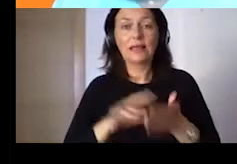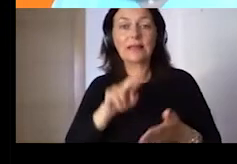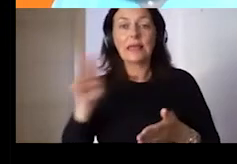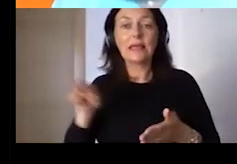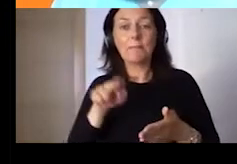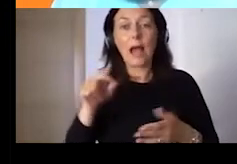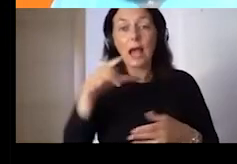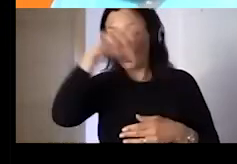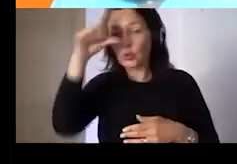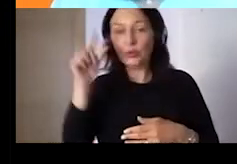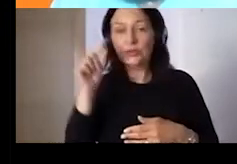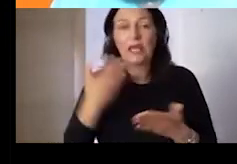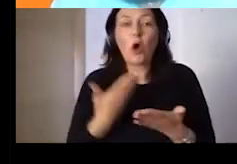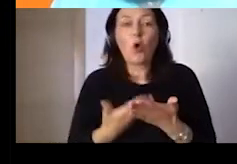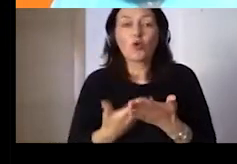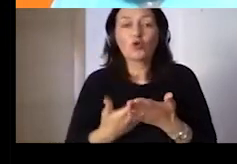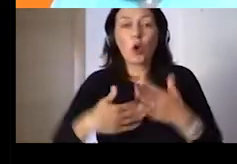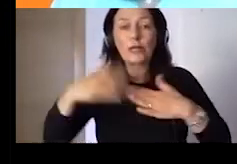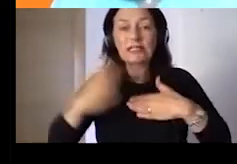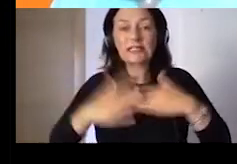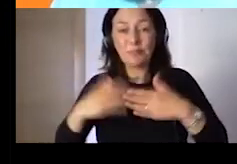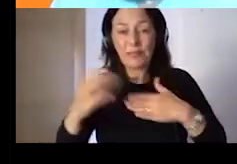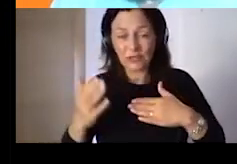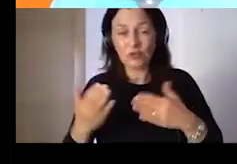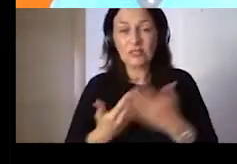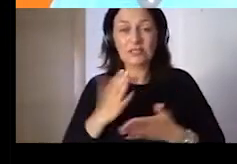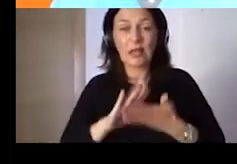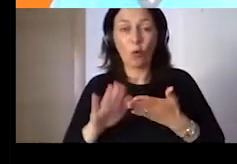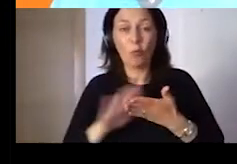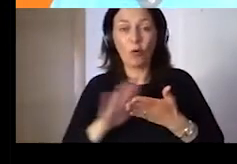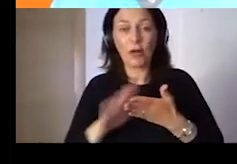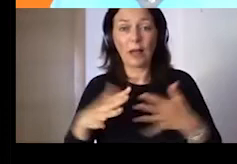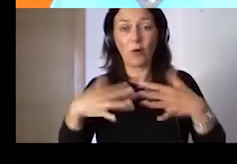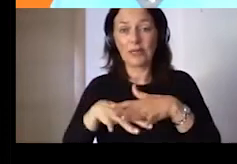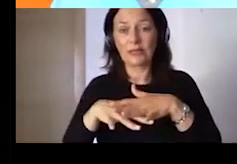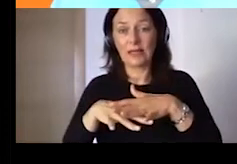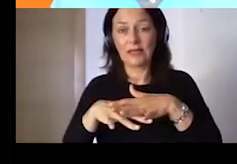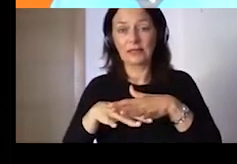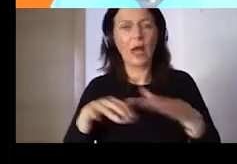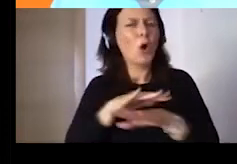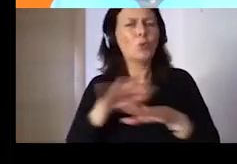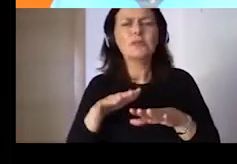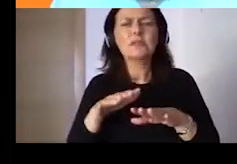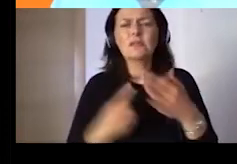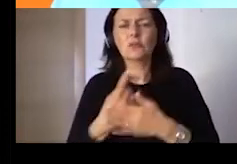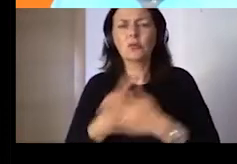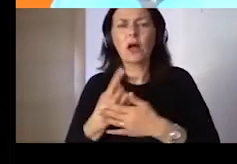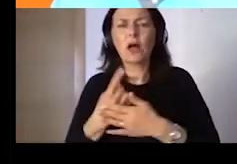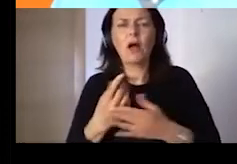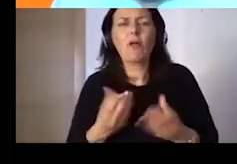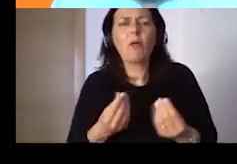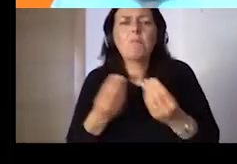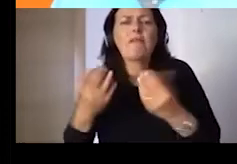Internet, though, because it was too fast. It was too, well,